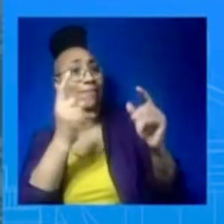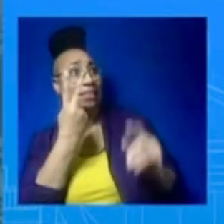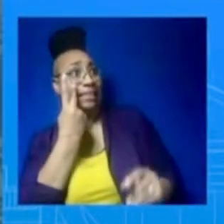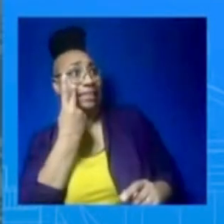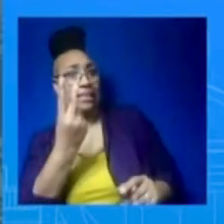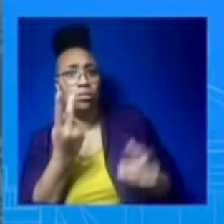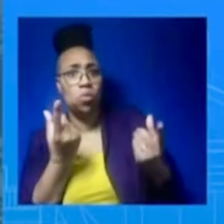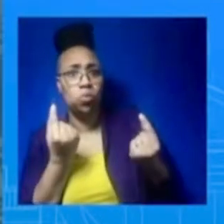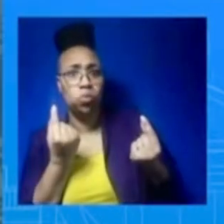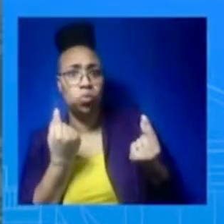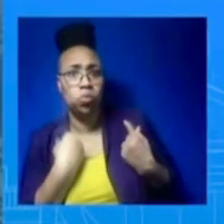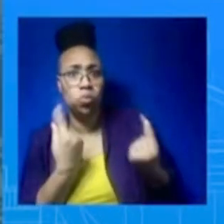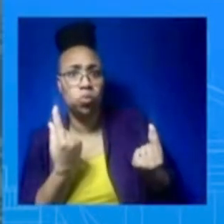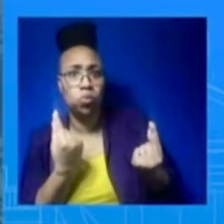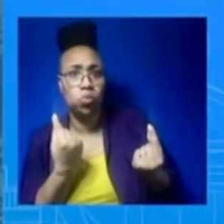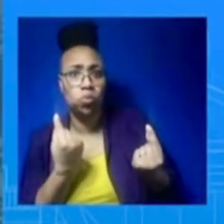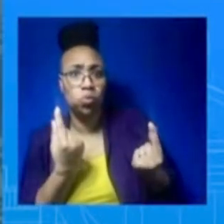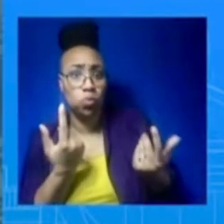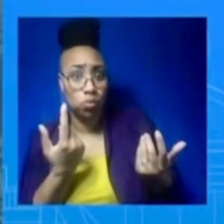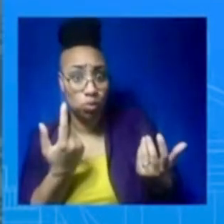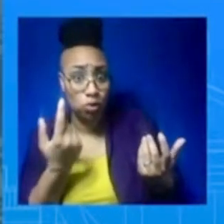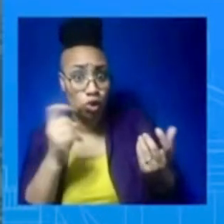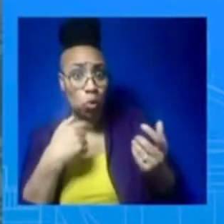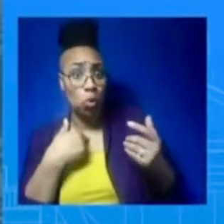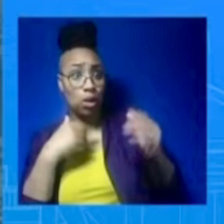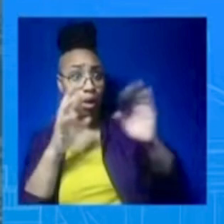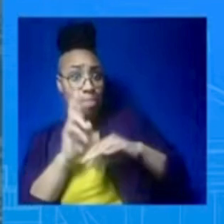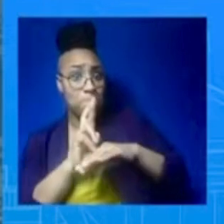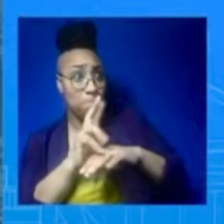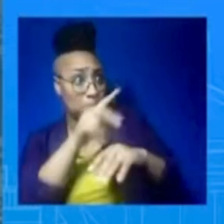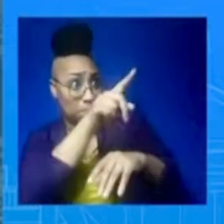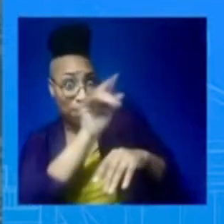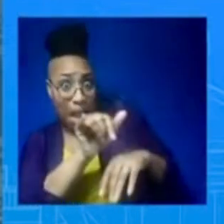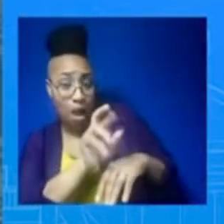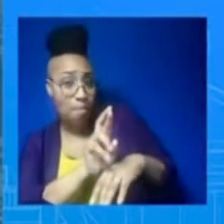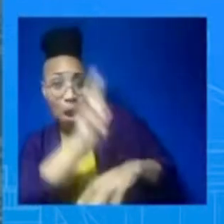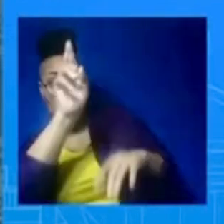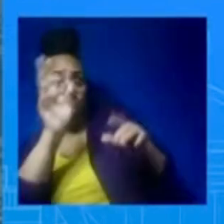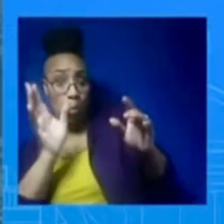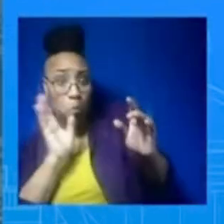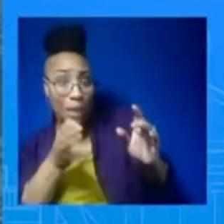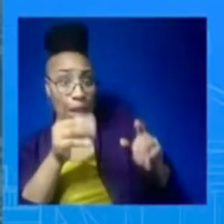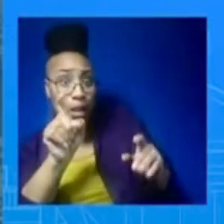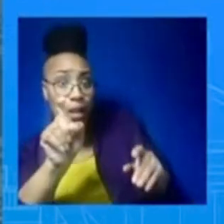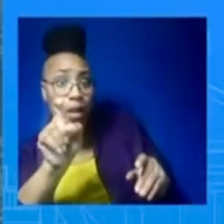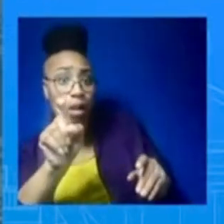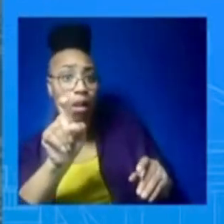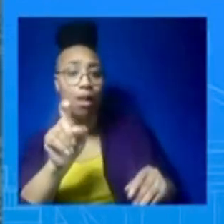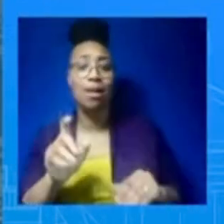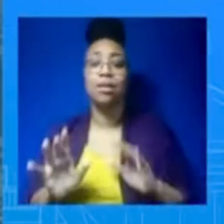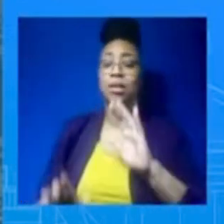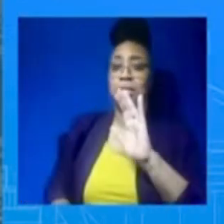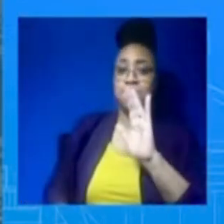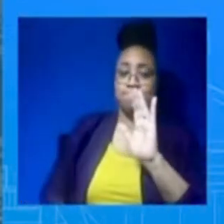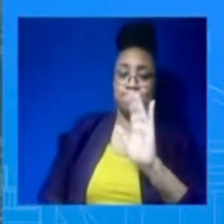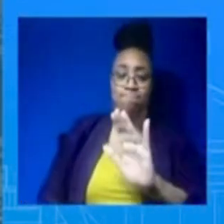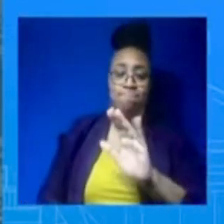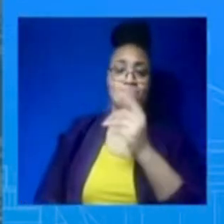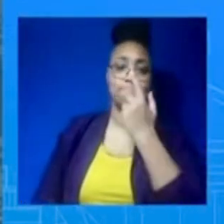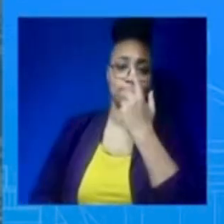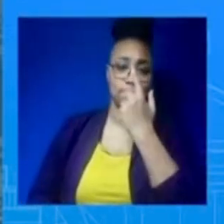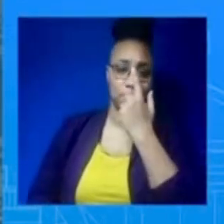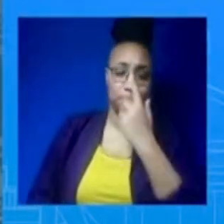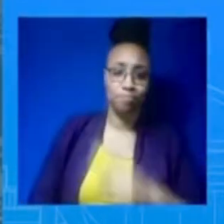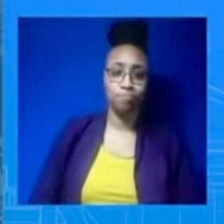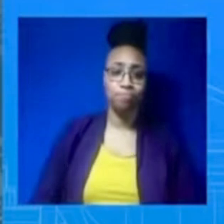Again, we're not going to rule anything out, in or out, in terms of how we're going to treat additional potential unidentified